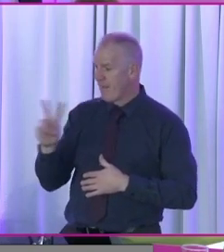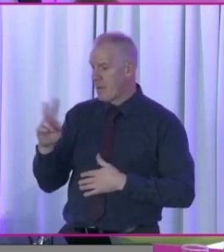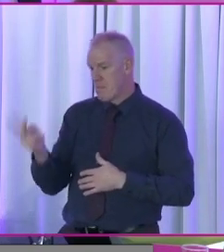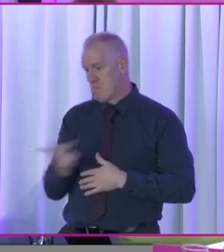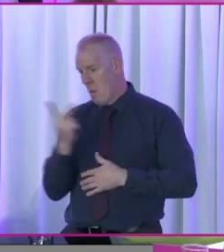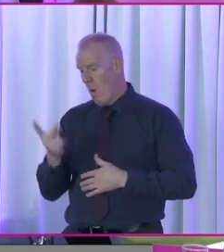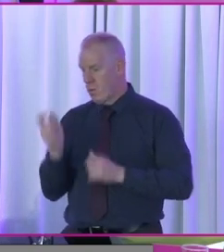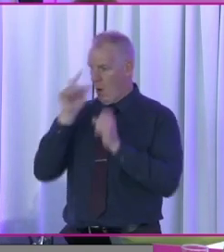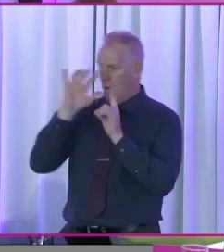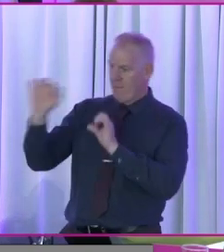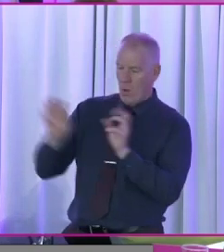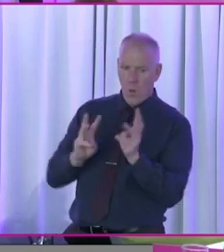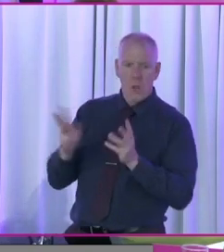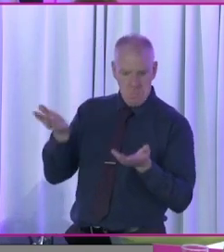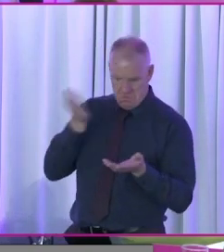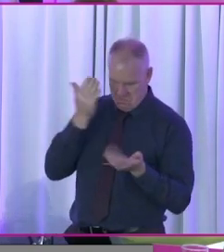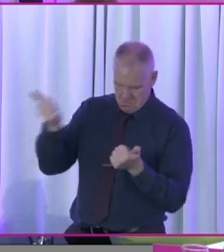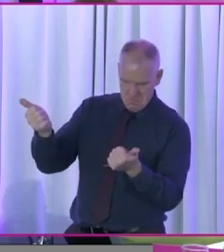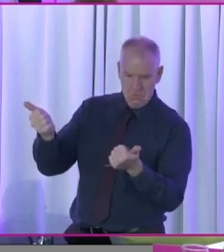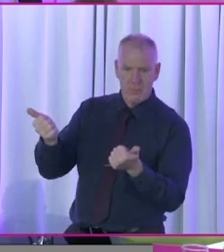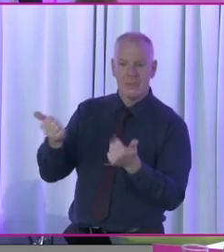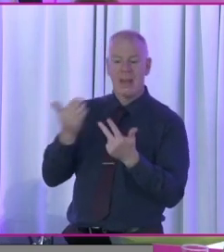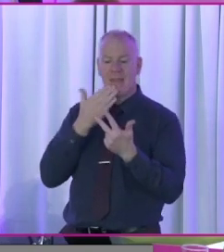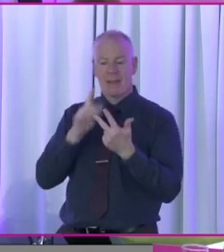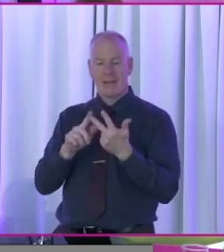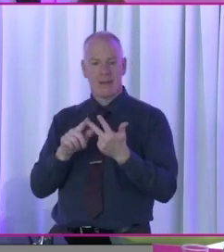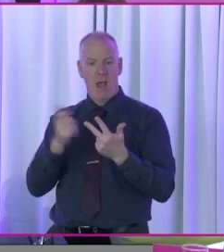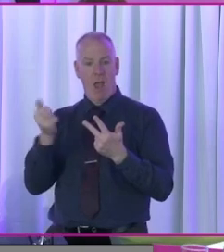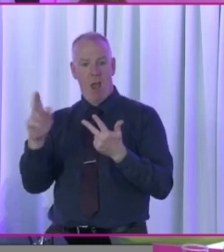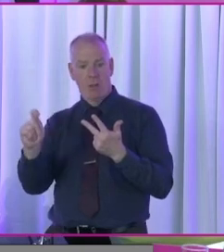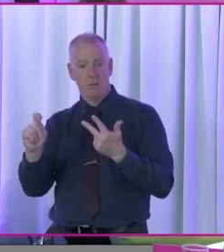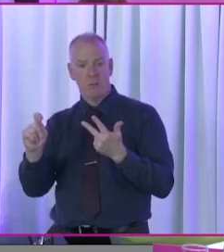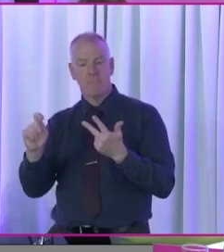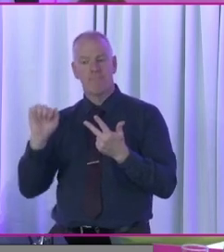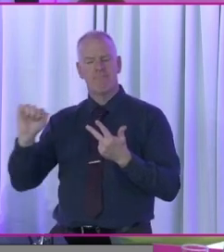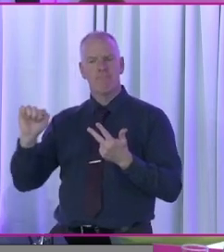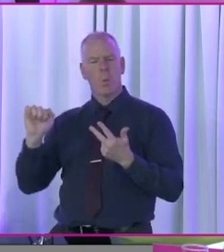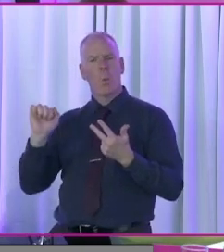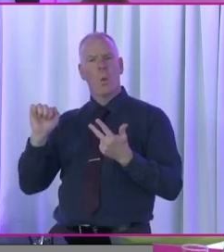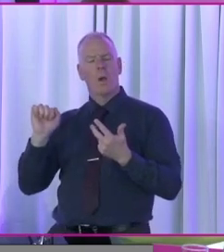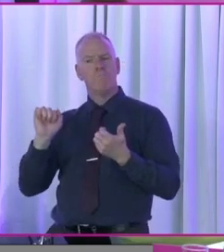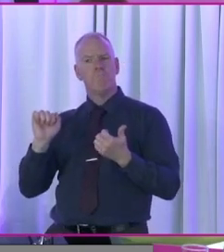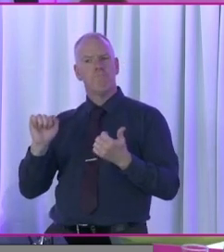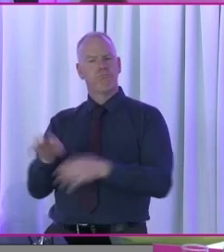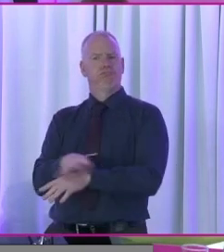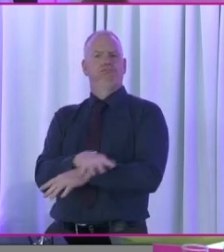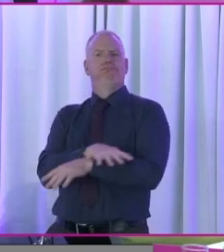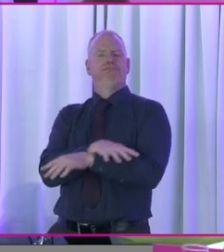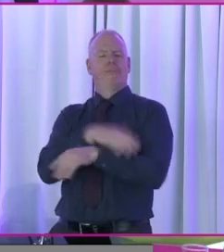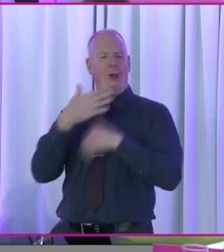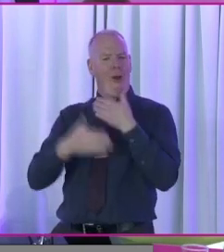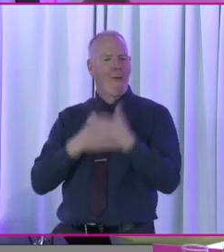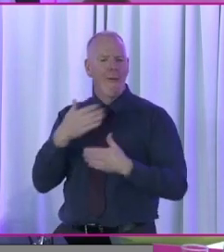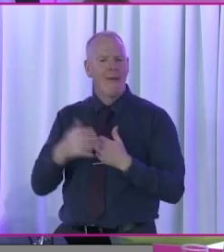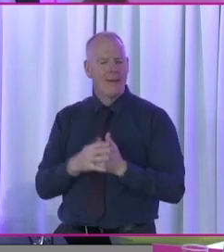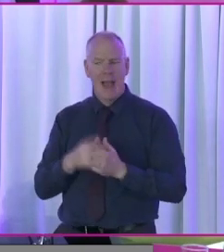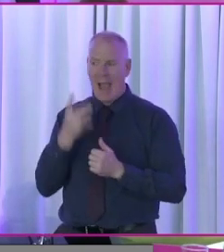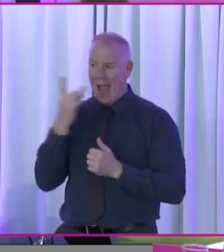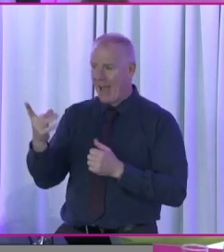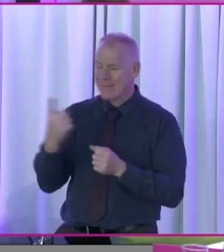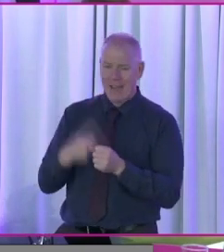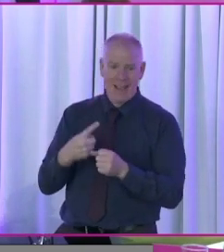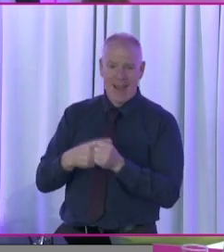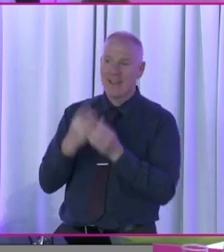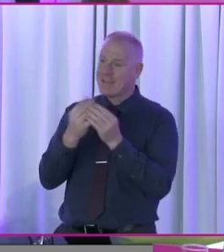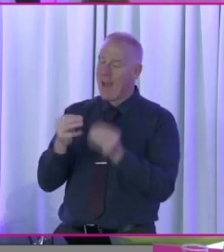very aware of their work and to thank, uh, Art for his very inspirational talk there and to ask him once again